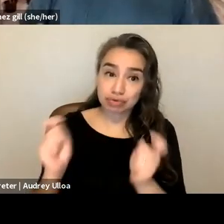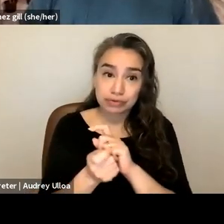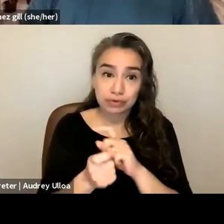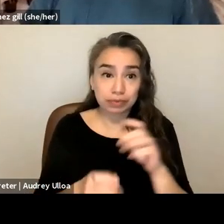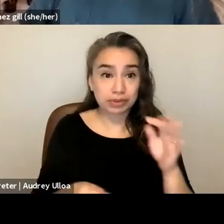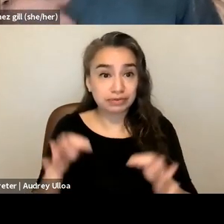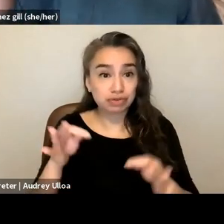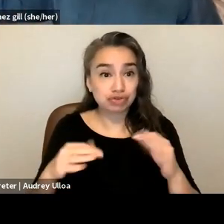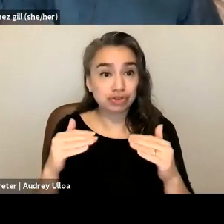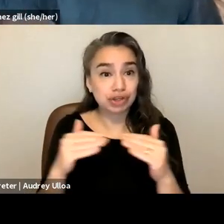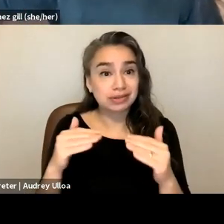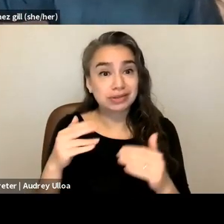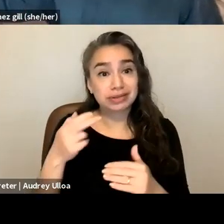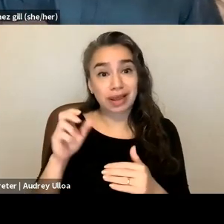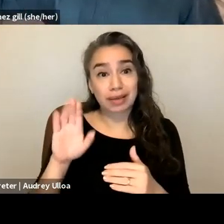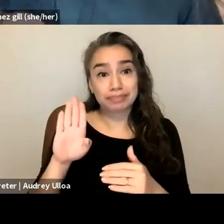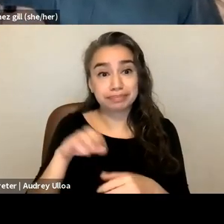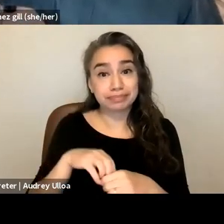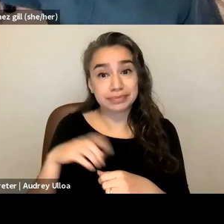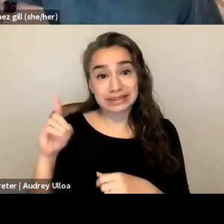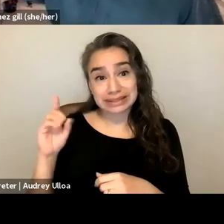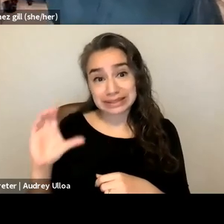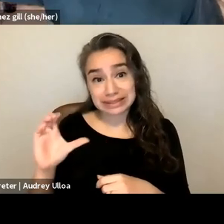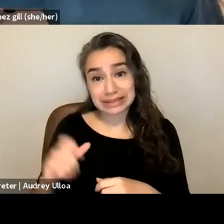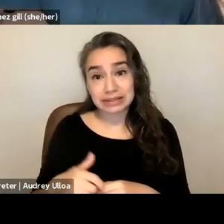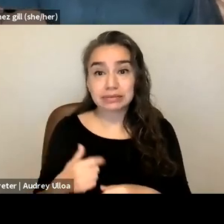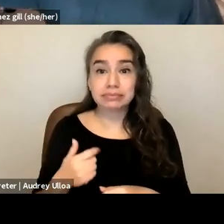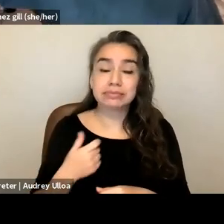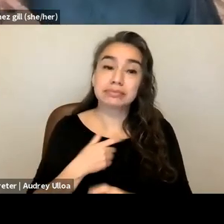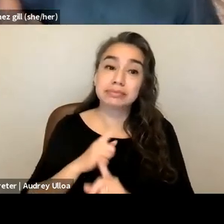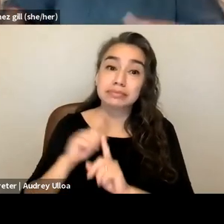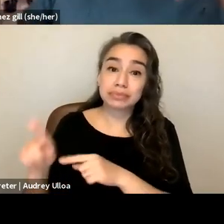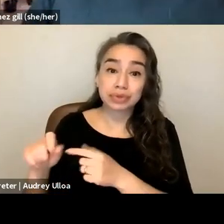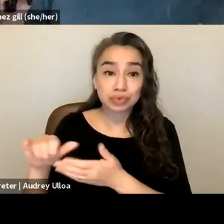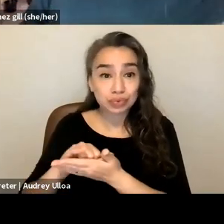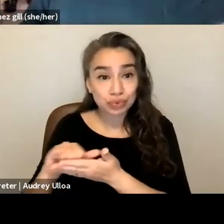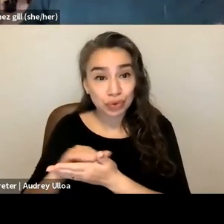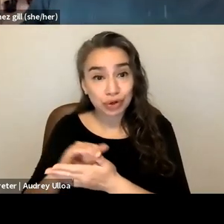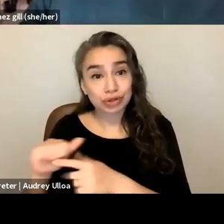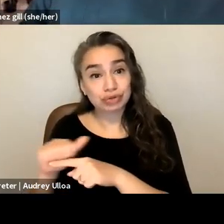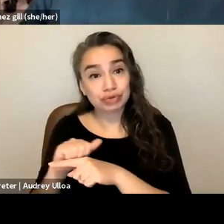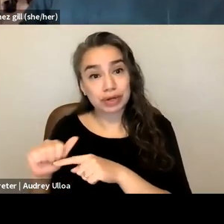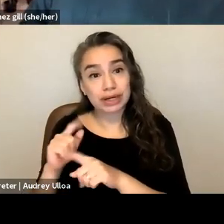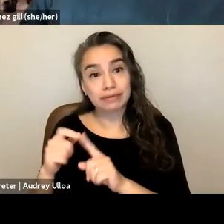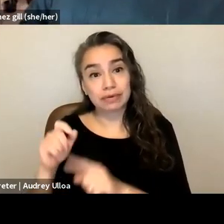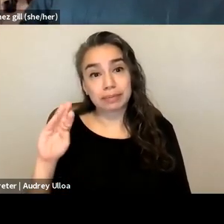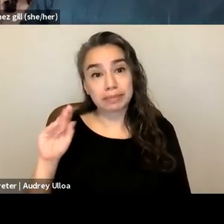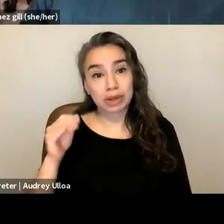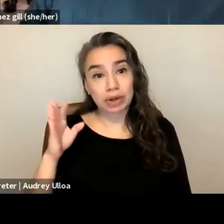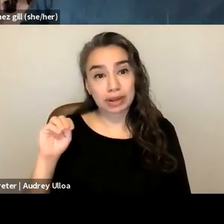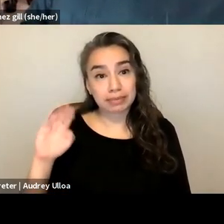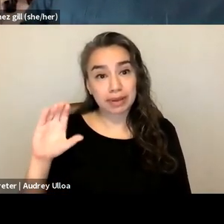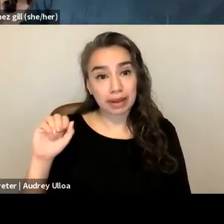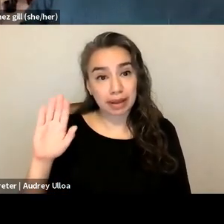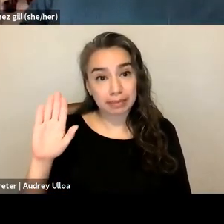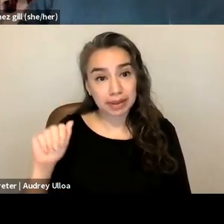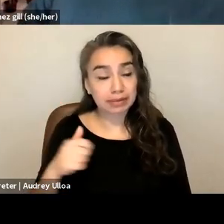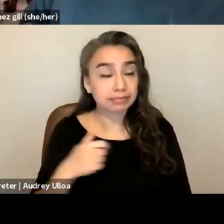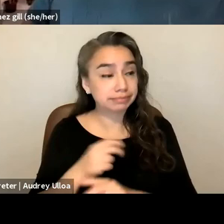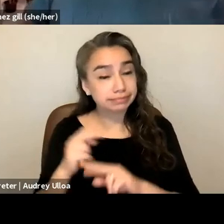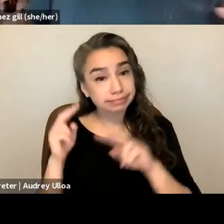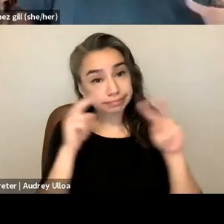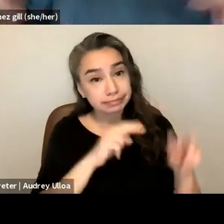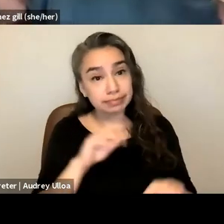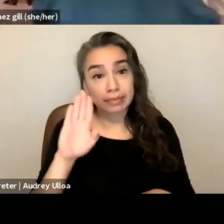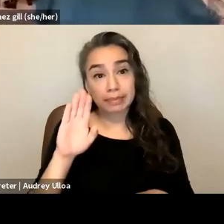i looked to new york right i got training from miriam kaba i looked to the bay area transformative justice